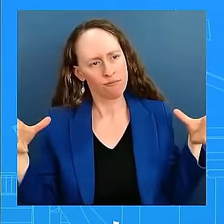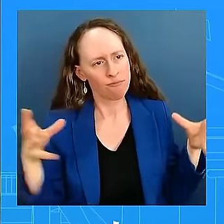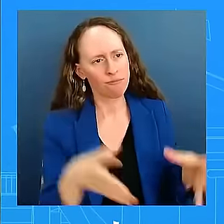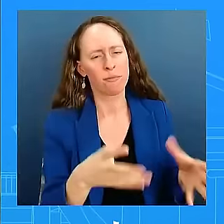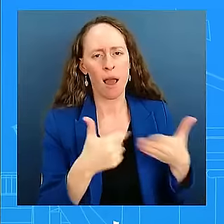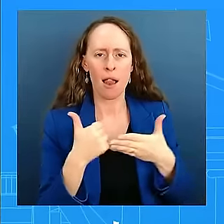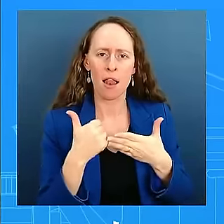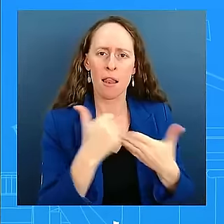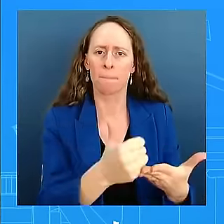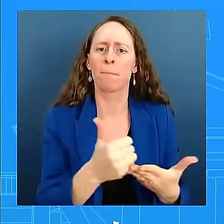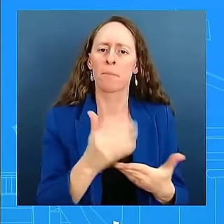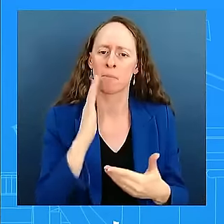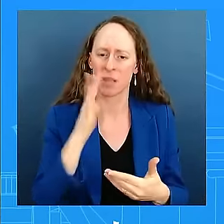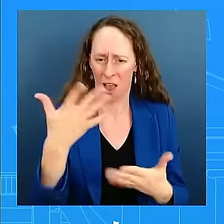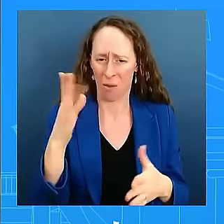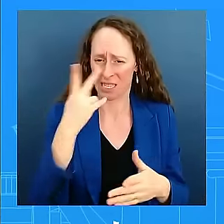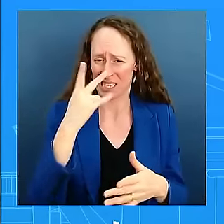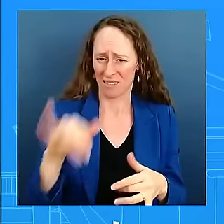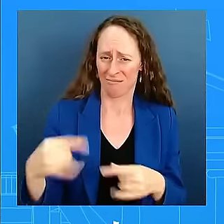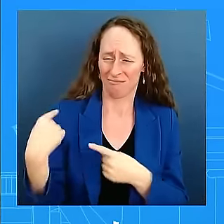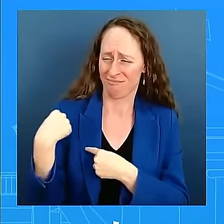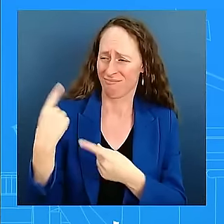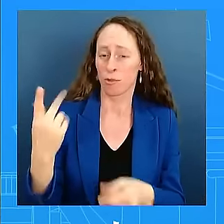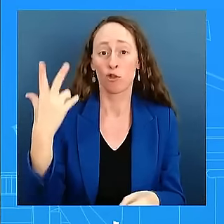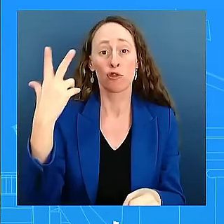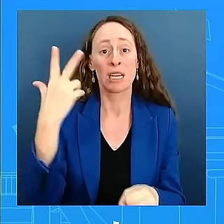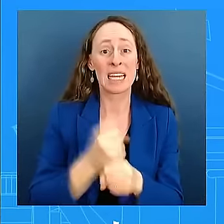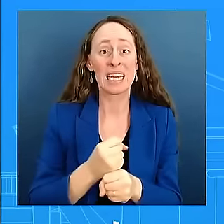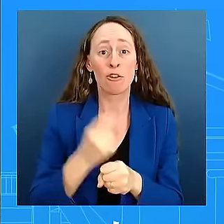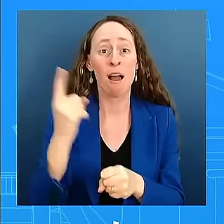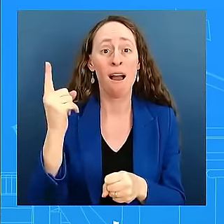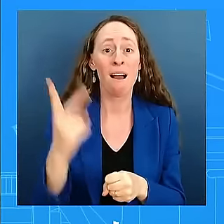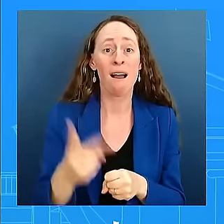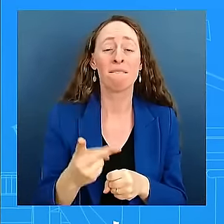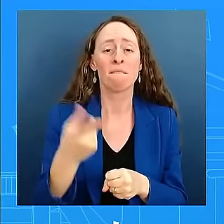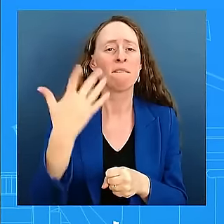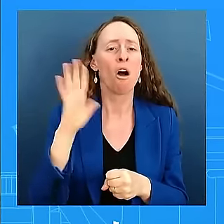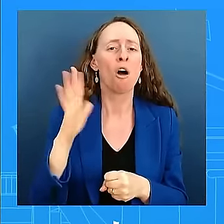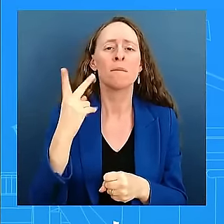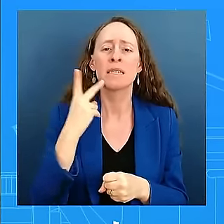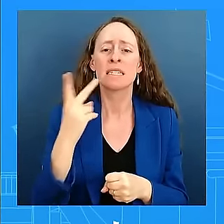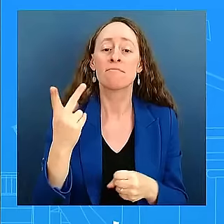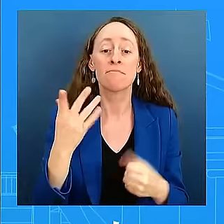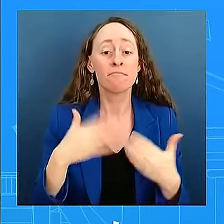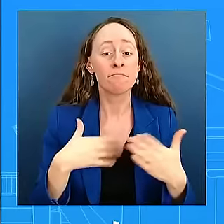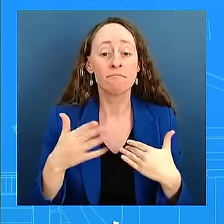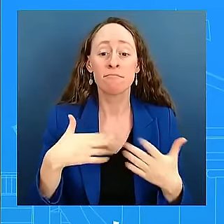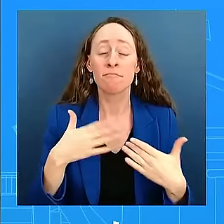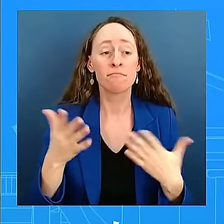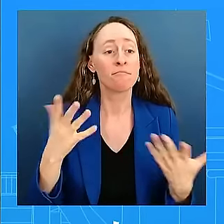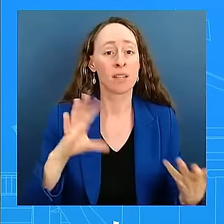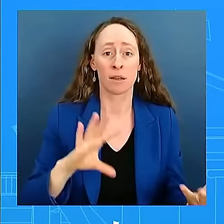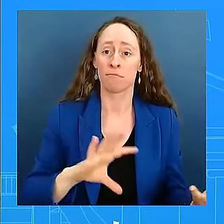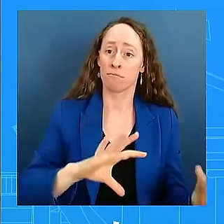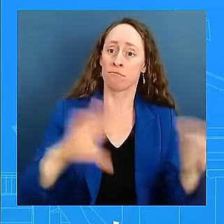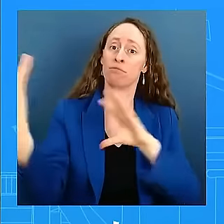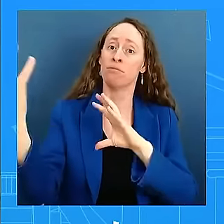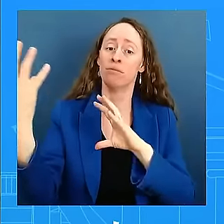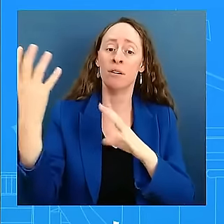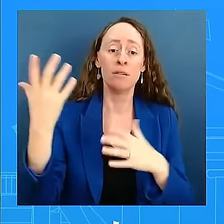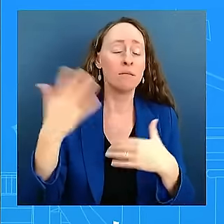the last three and a half years. When it comes to these natural disasters, we are going to make sure that we are there for the American people.